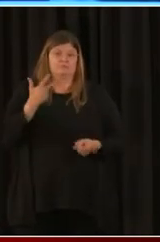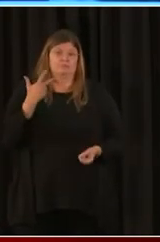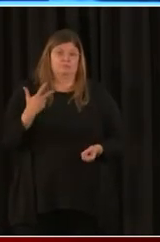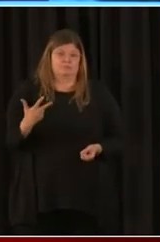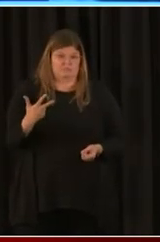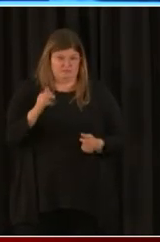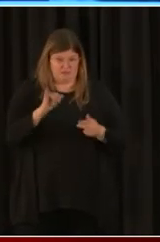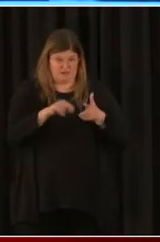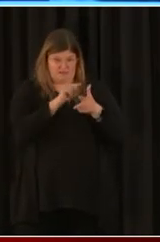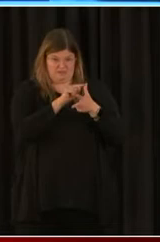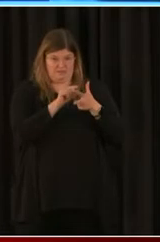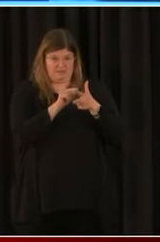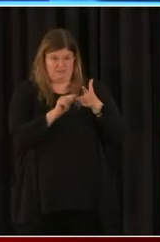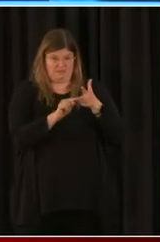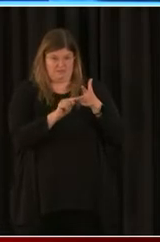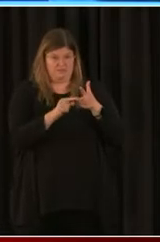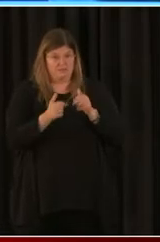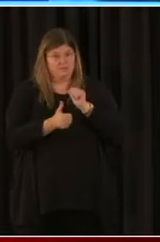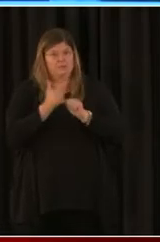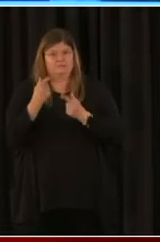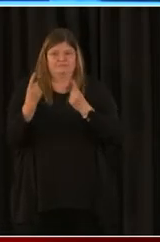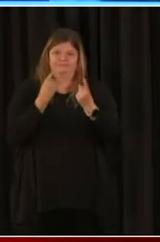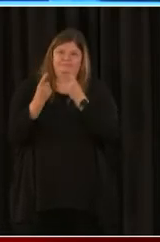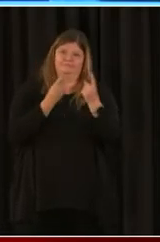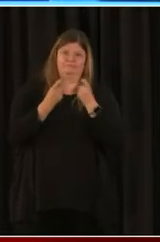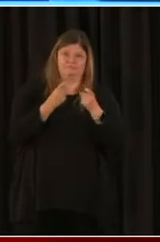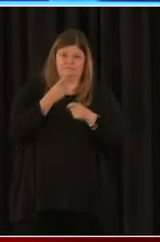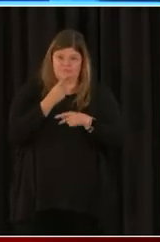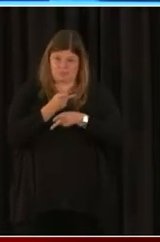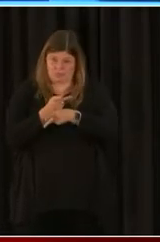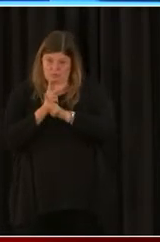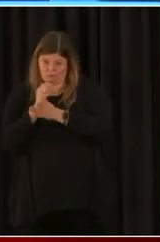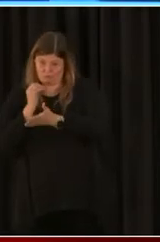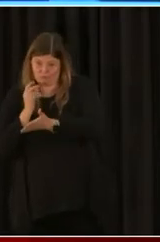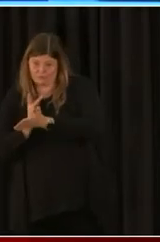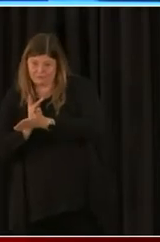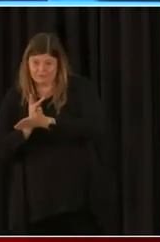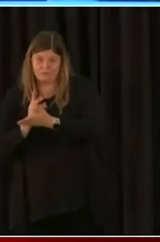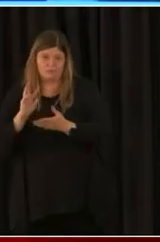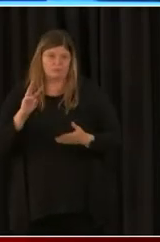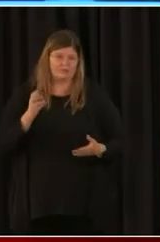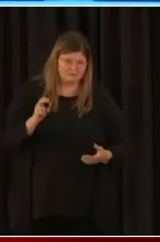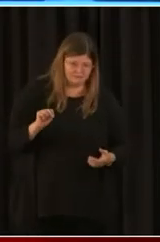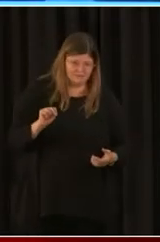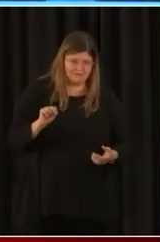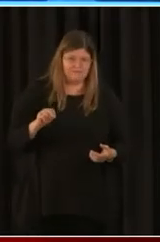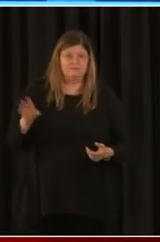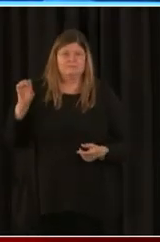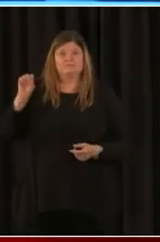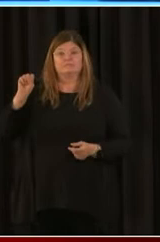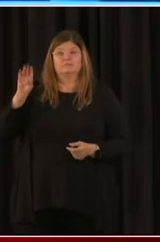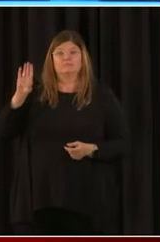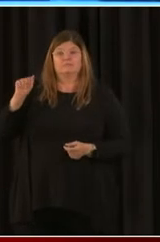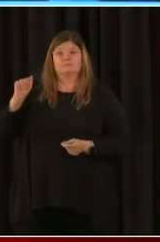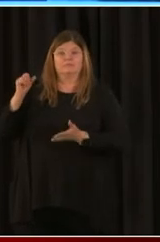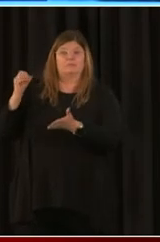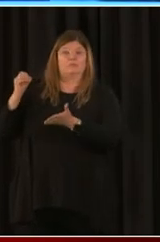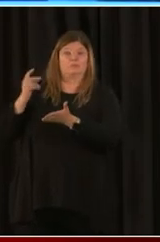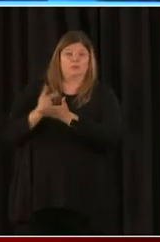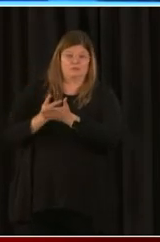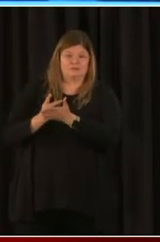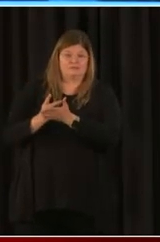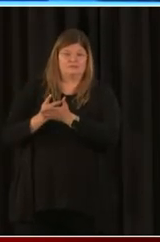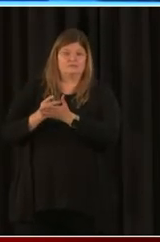gotten, when will the loans be approved and dispersed? So as soon as we get SBA approval, then we plan to disperse between